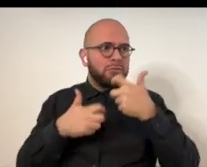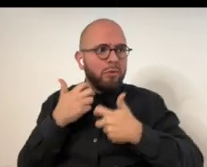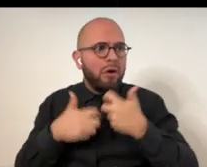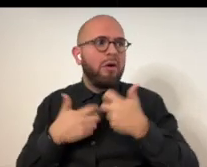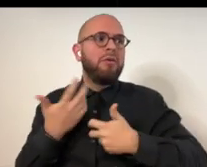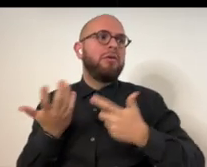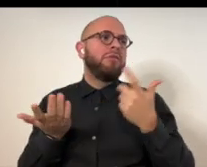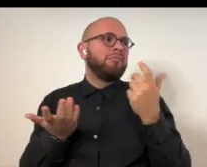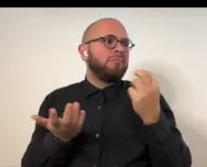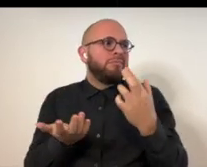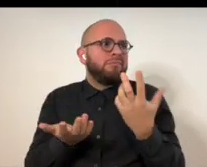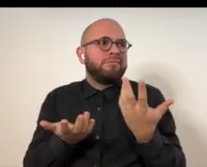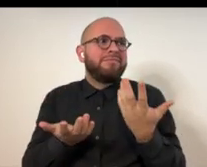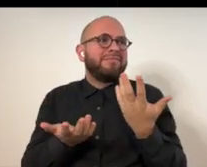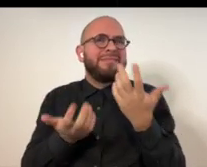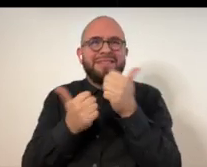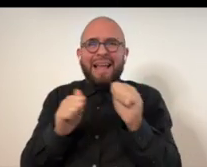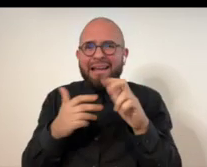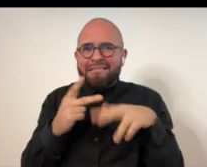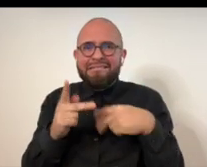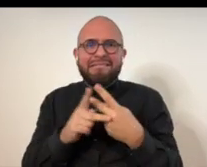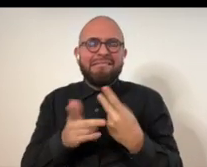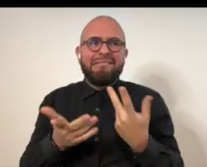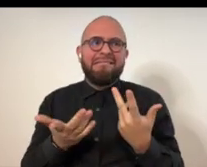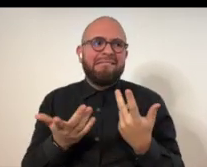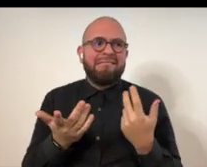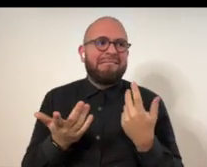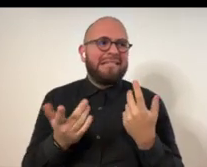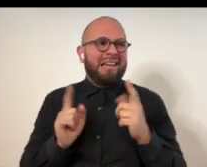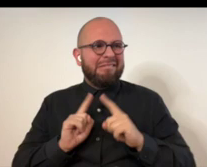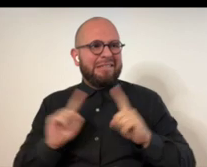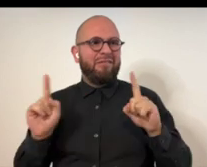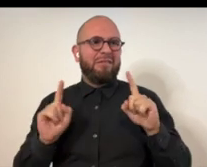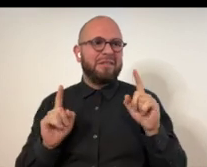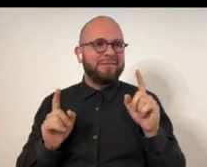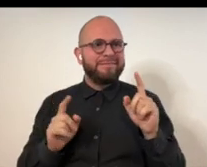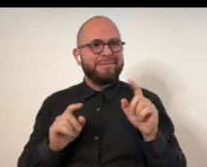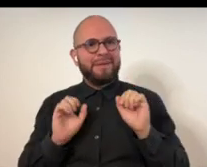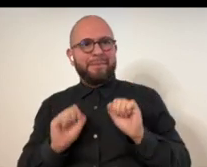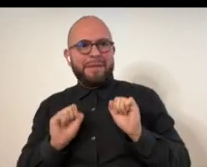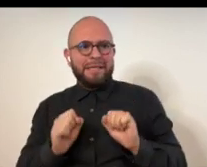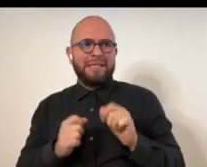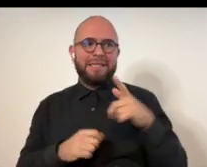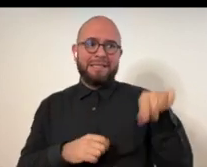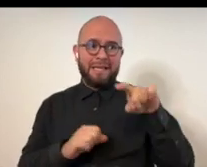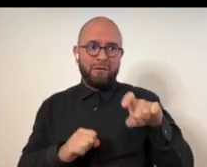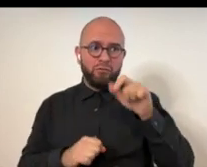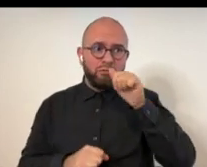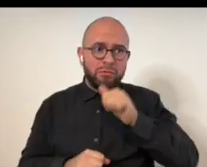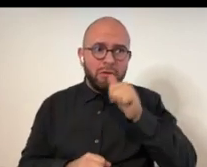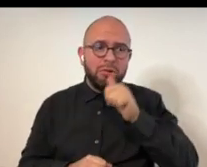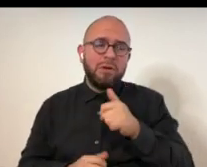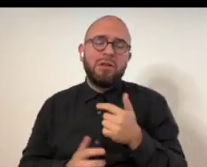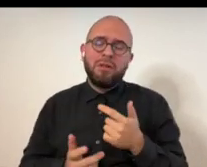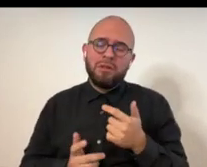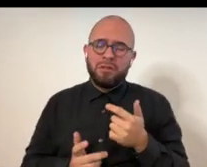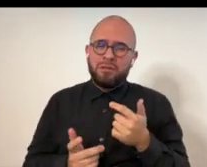suffer from chronic pain or who have mental problems or who, you know, who have any kind of